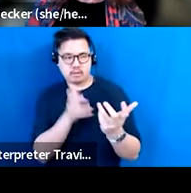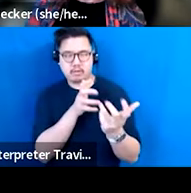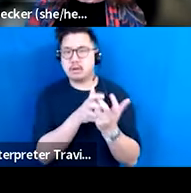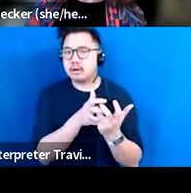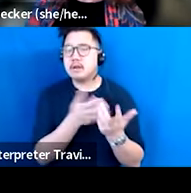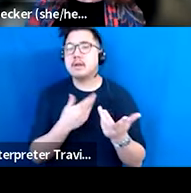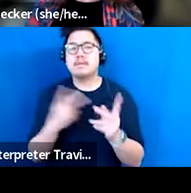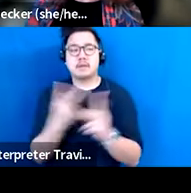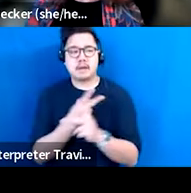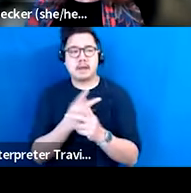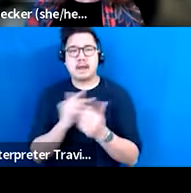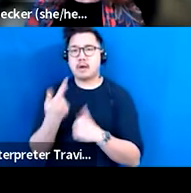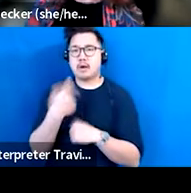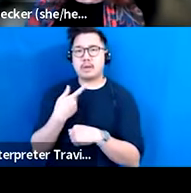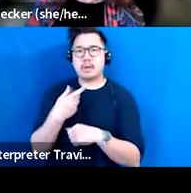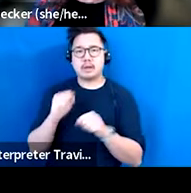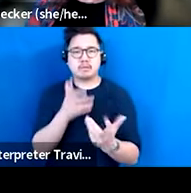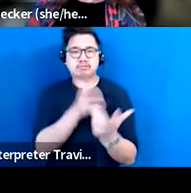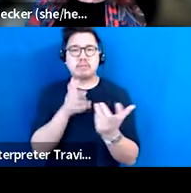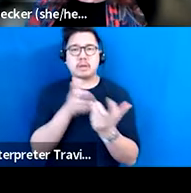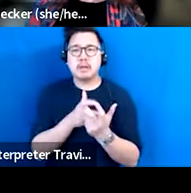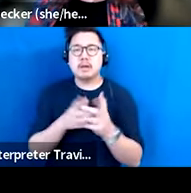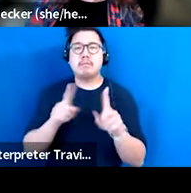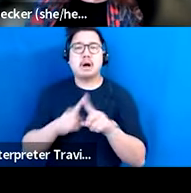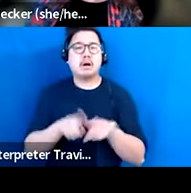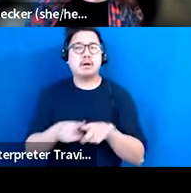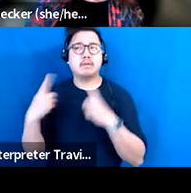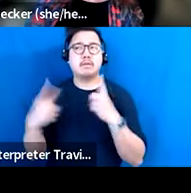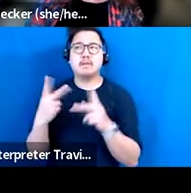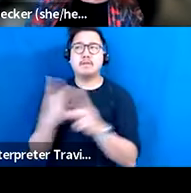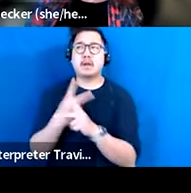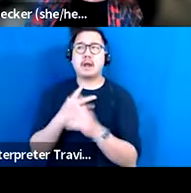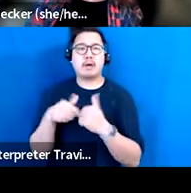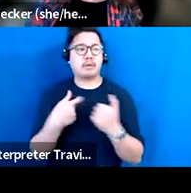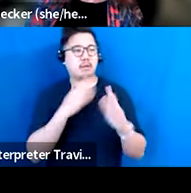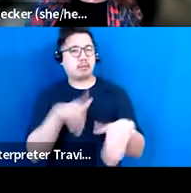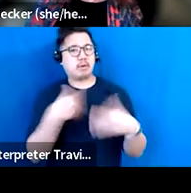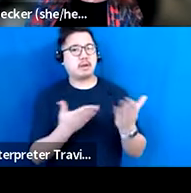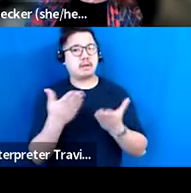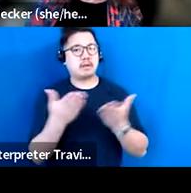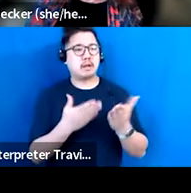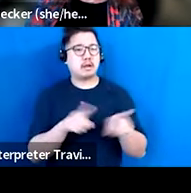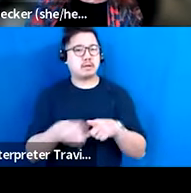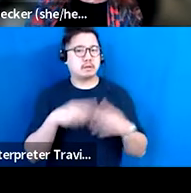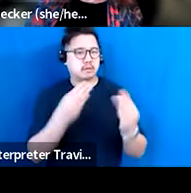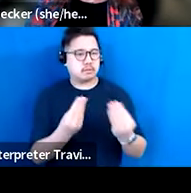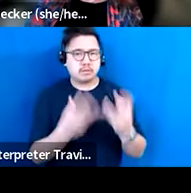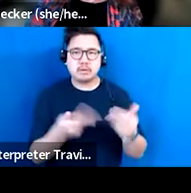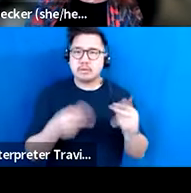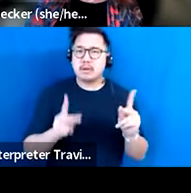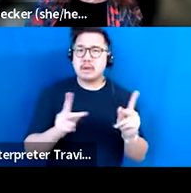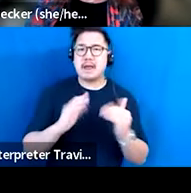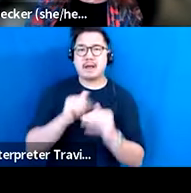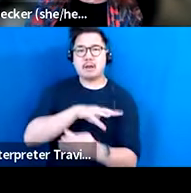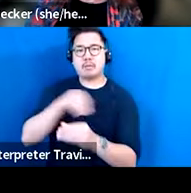content, but also modes of delivery, modes of accessing information and connecting to opportunities to participate in the arts.